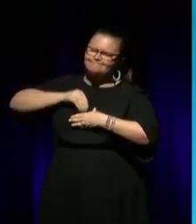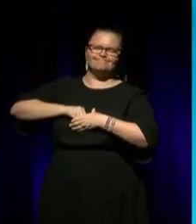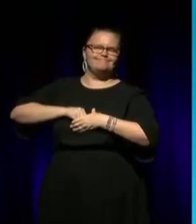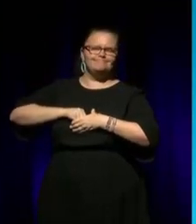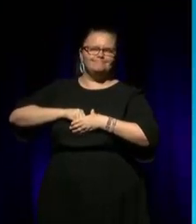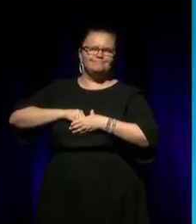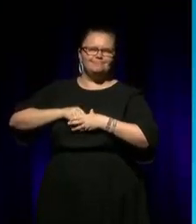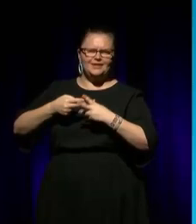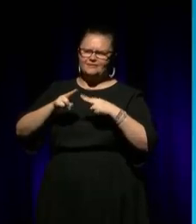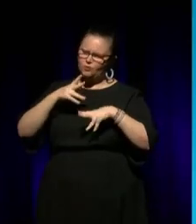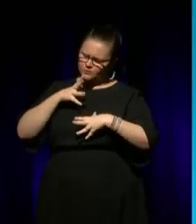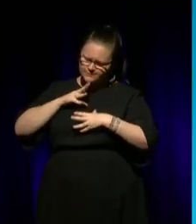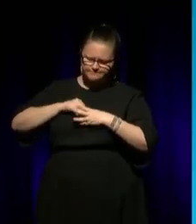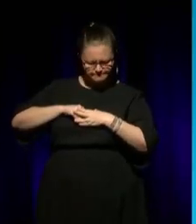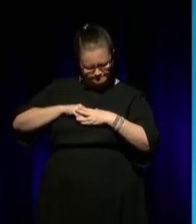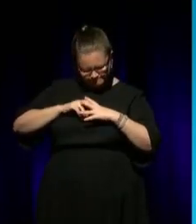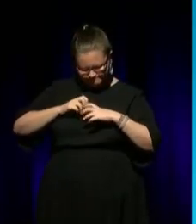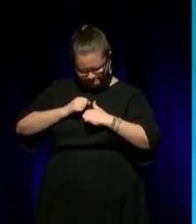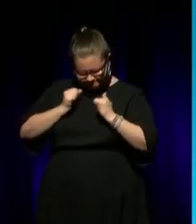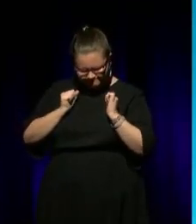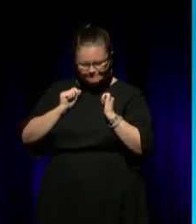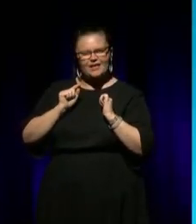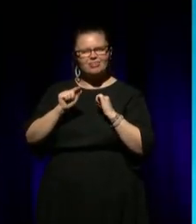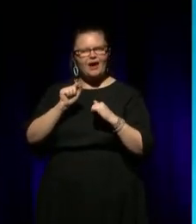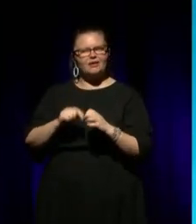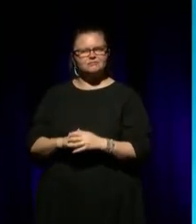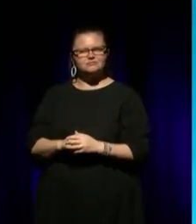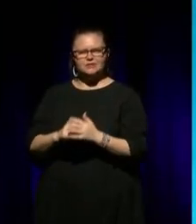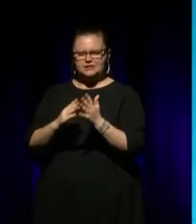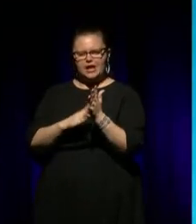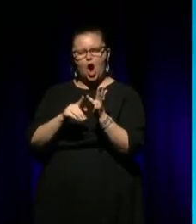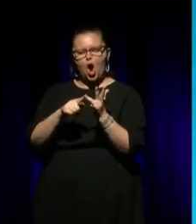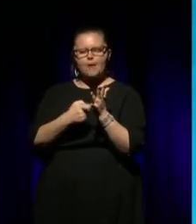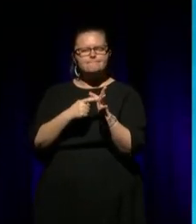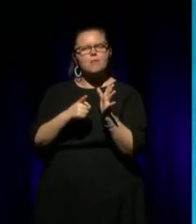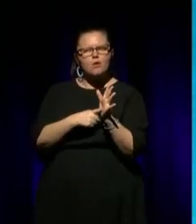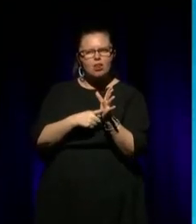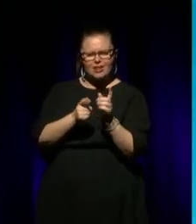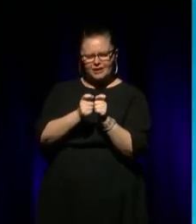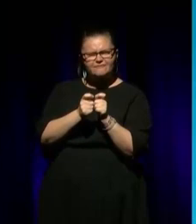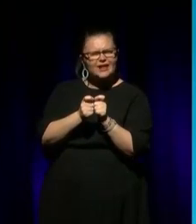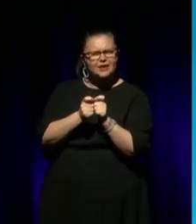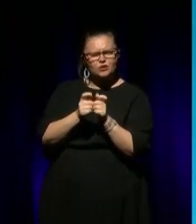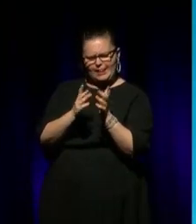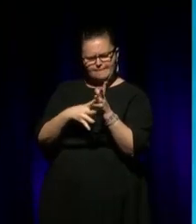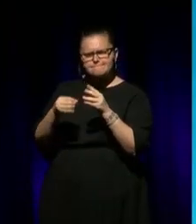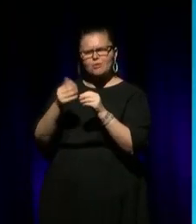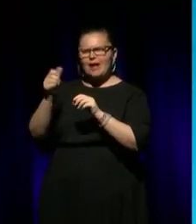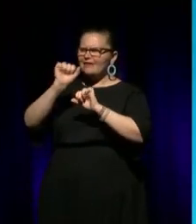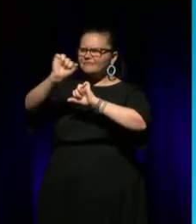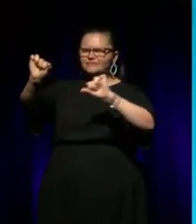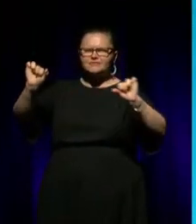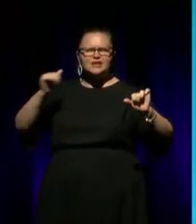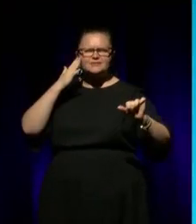swallow that and reflect that, you know, and it's a, it's a moral and a value that sits in a lot of mob all around the country, and it doesn't matter in your